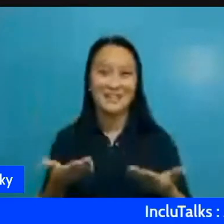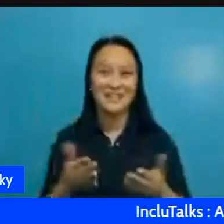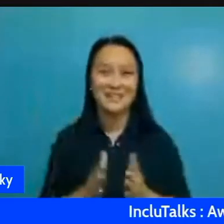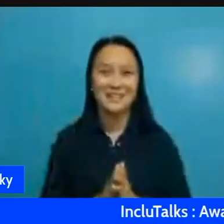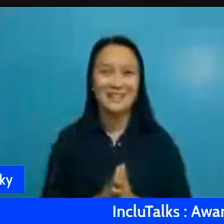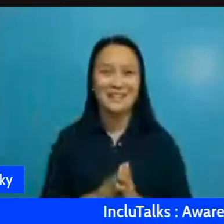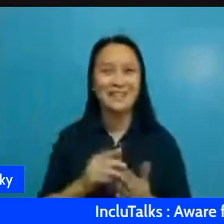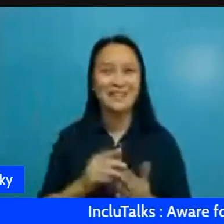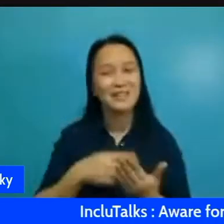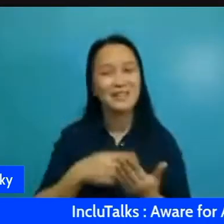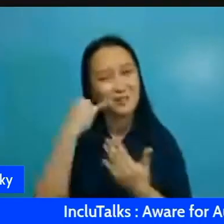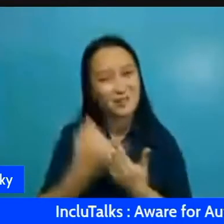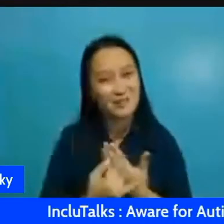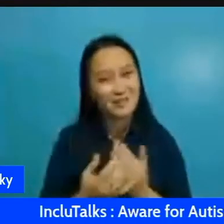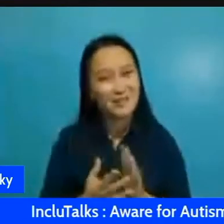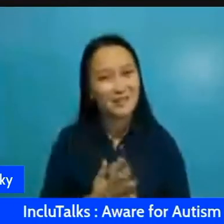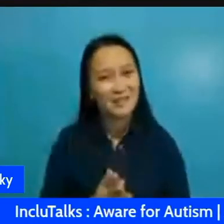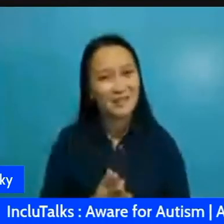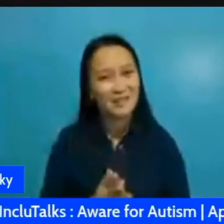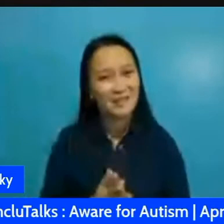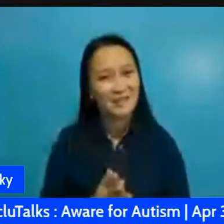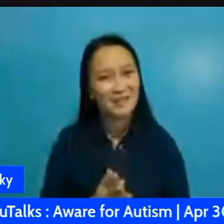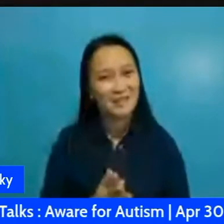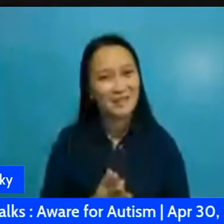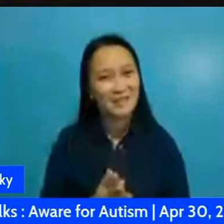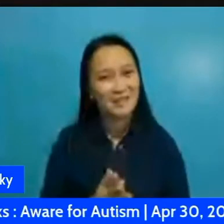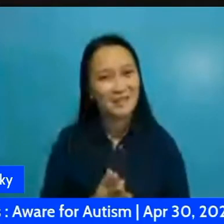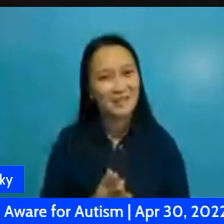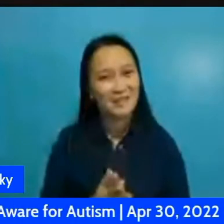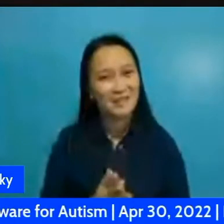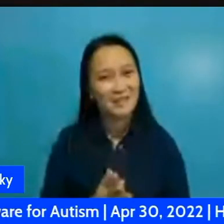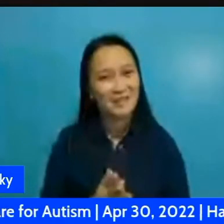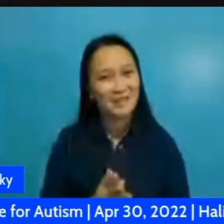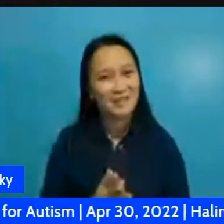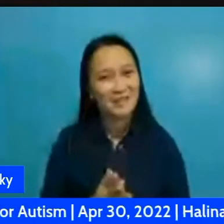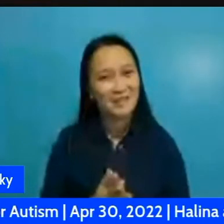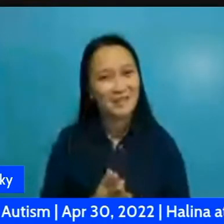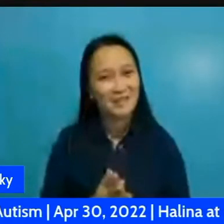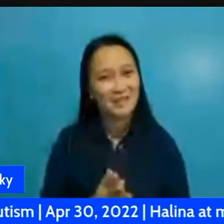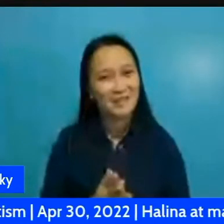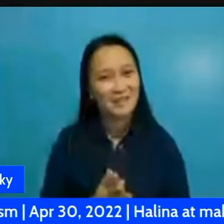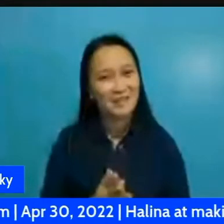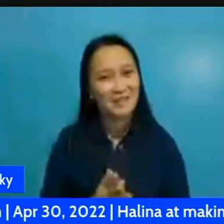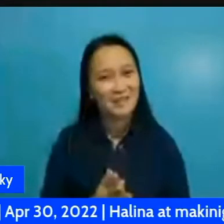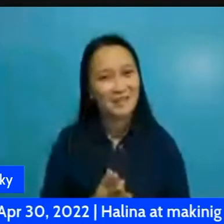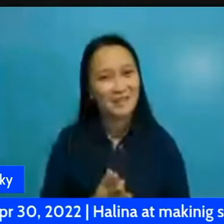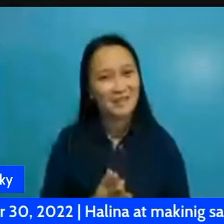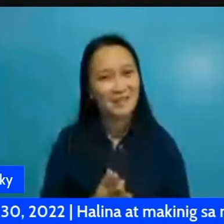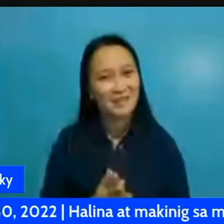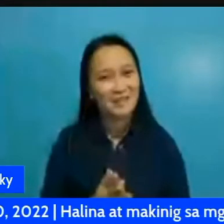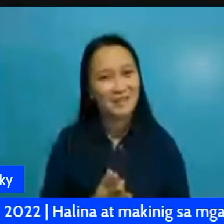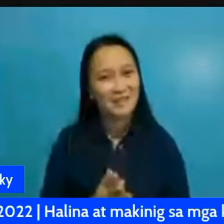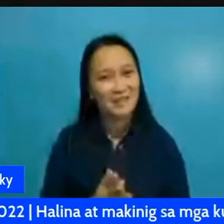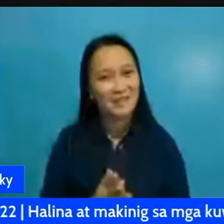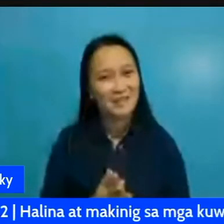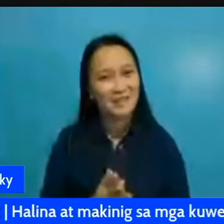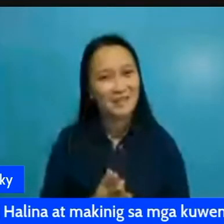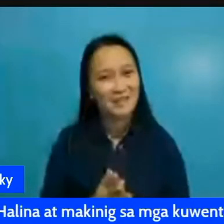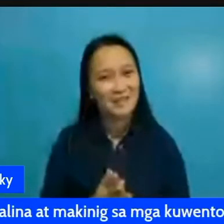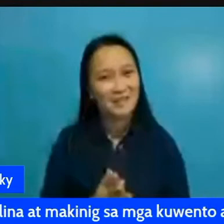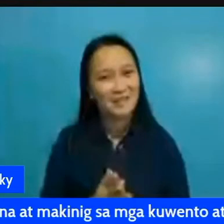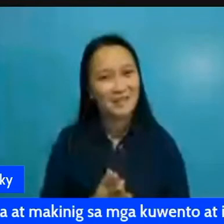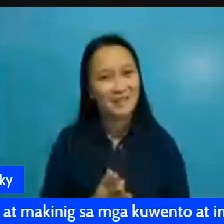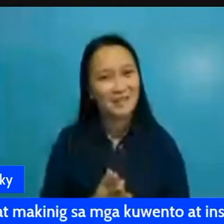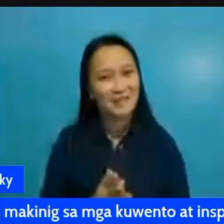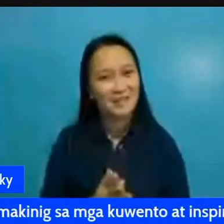2023 comes along in Berlin and really really it's a really wonderful um thing